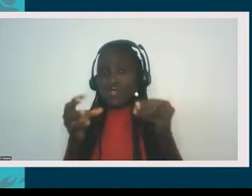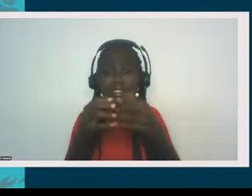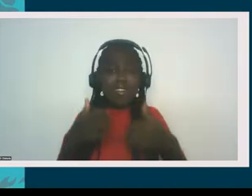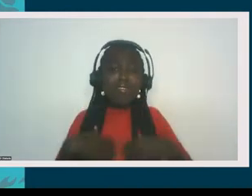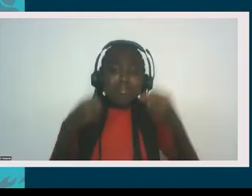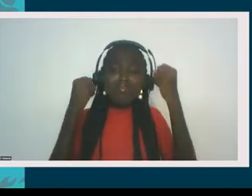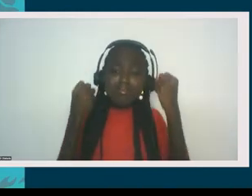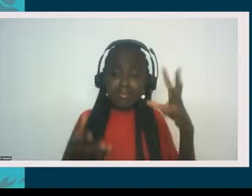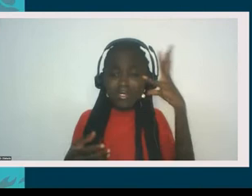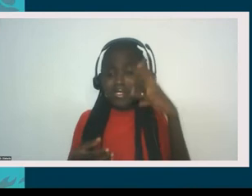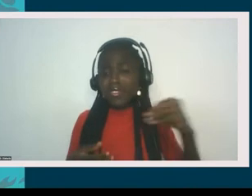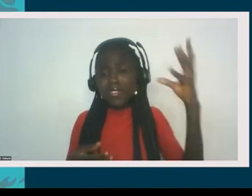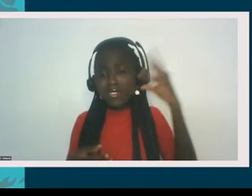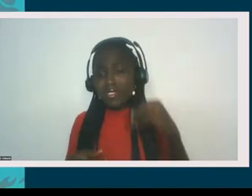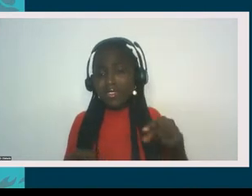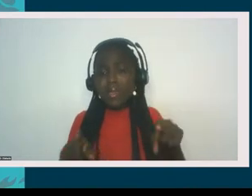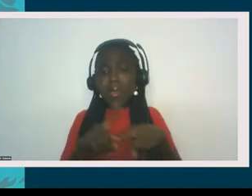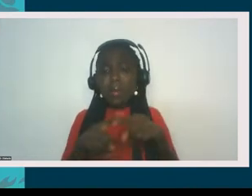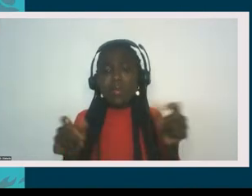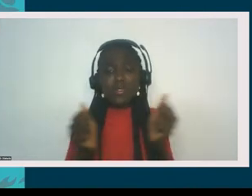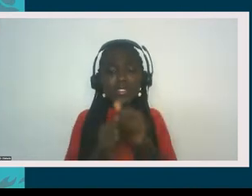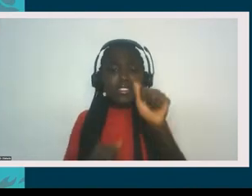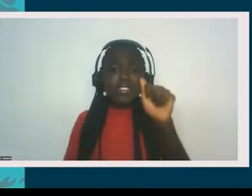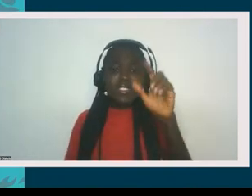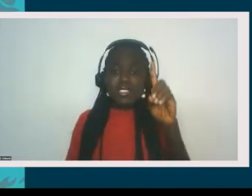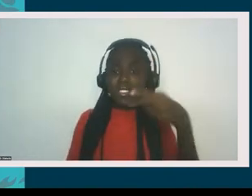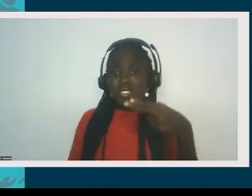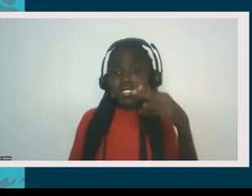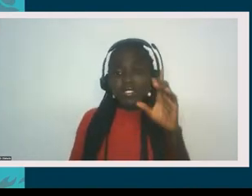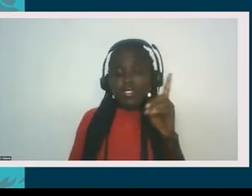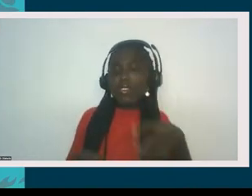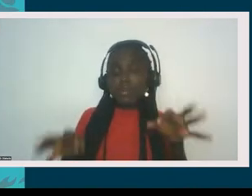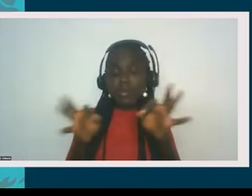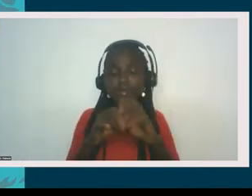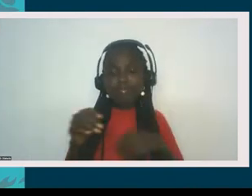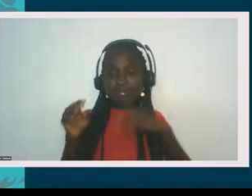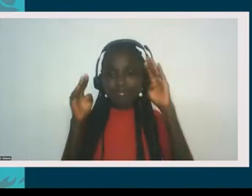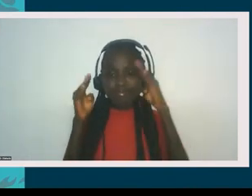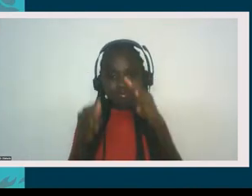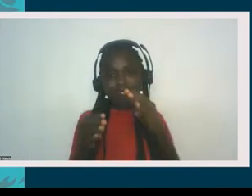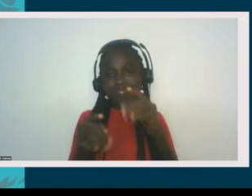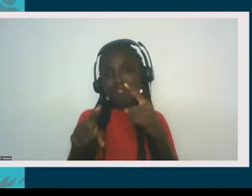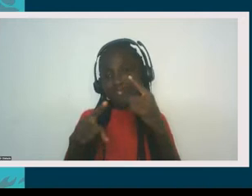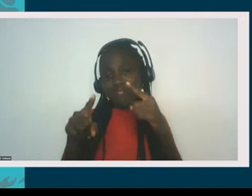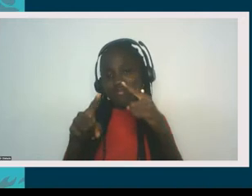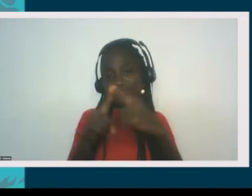I need to stay on track with that. But that's, that's the other part of it is that